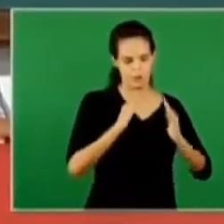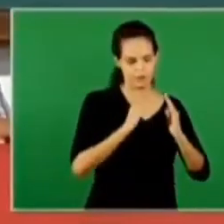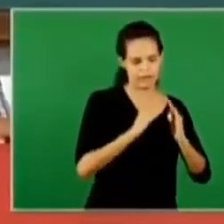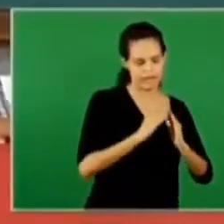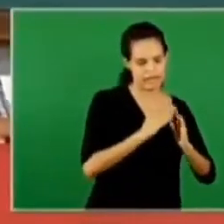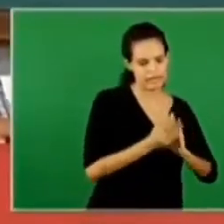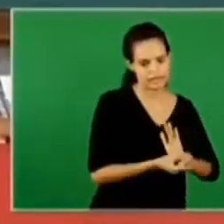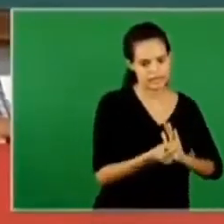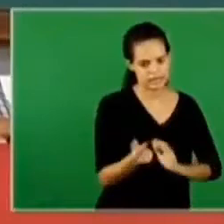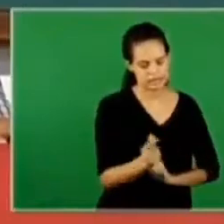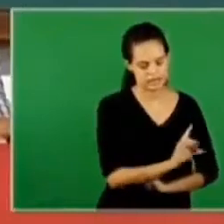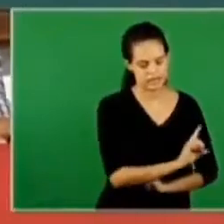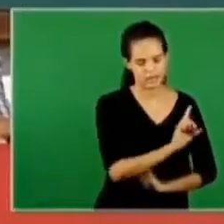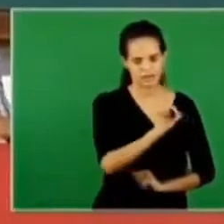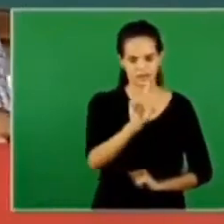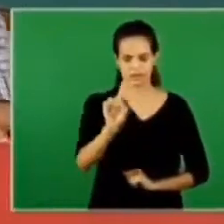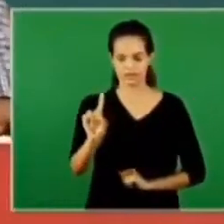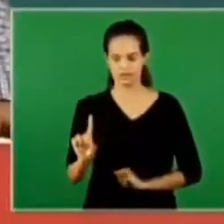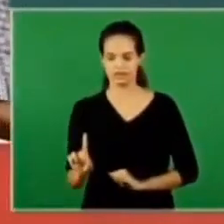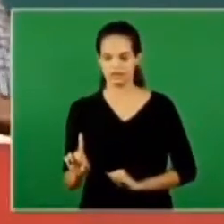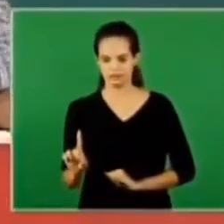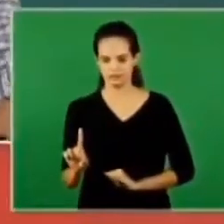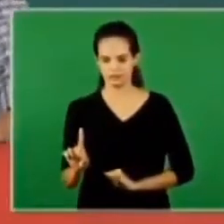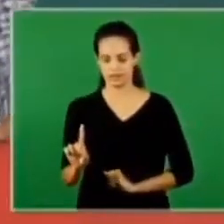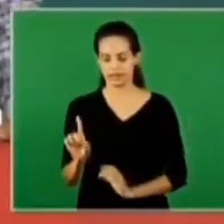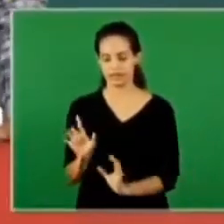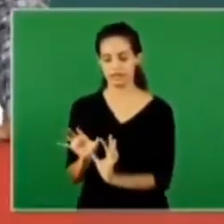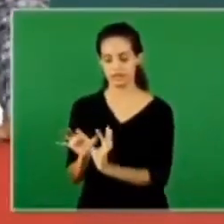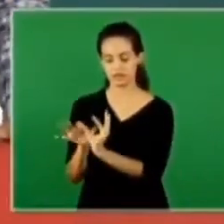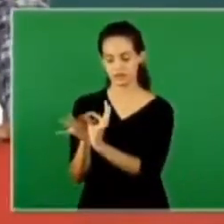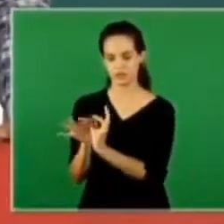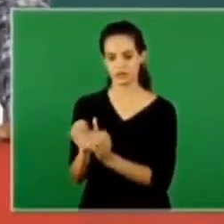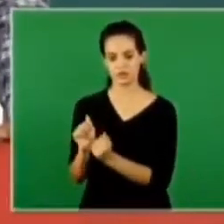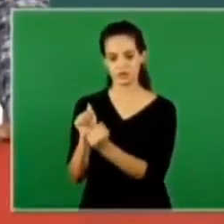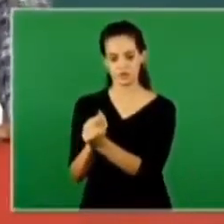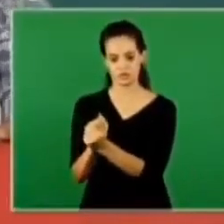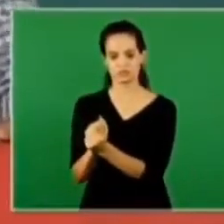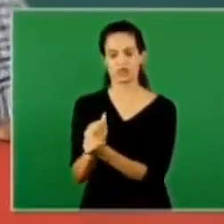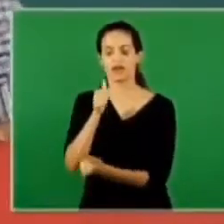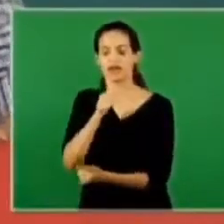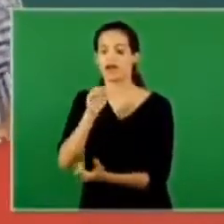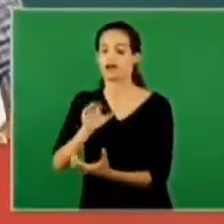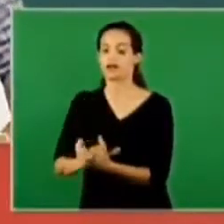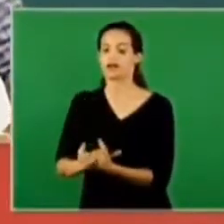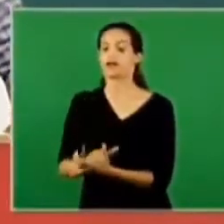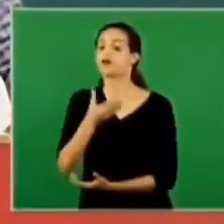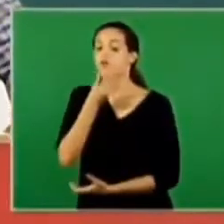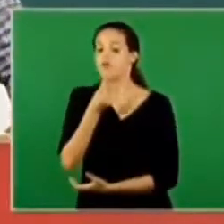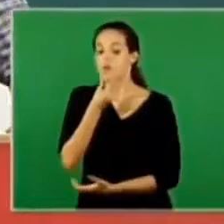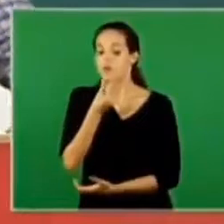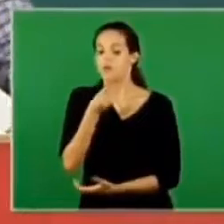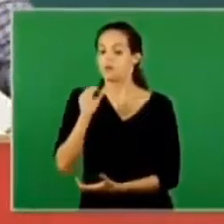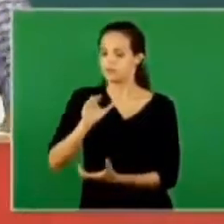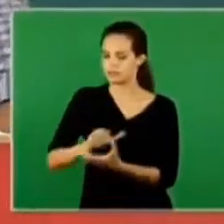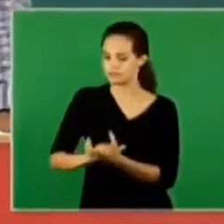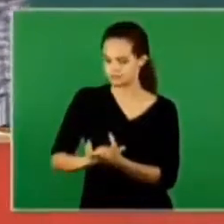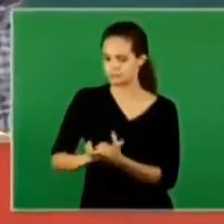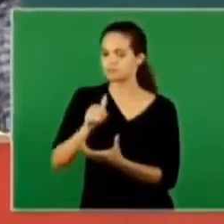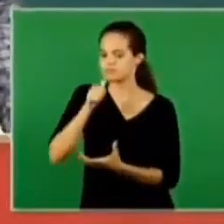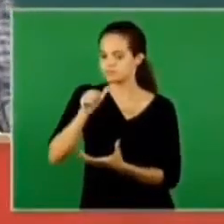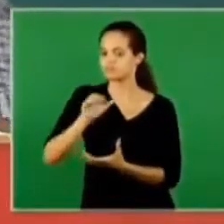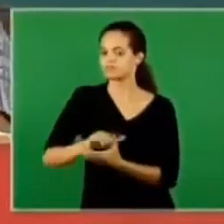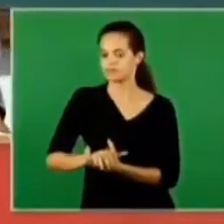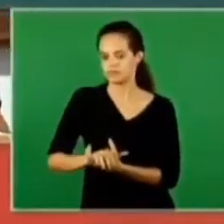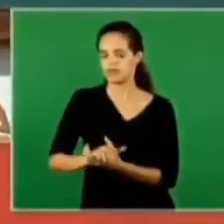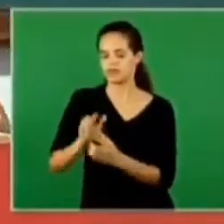and he will unite with his wife is an order and women get married